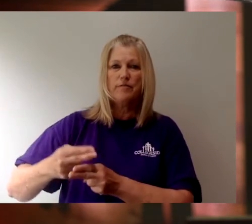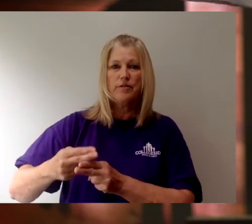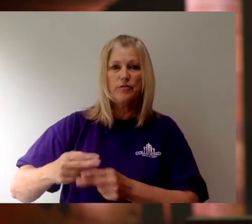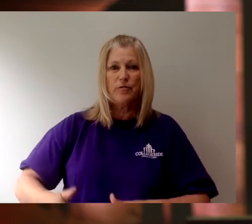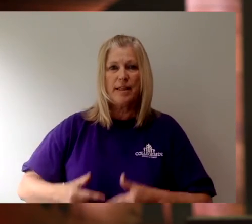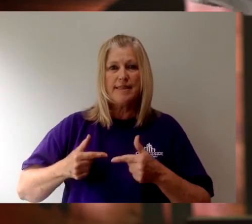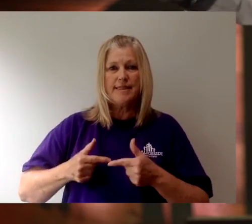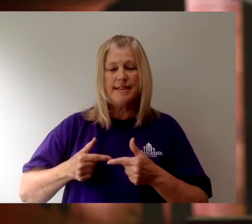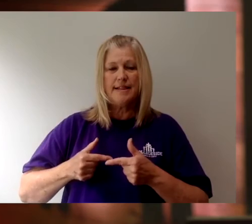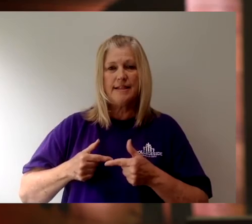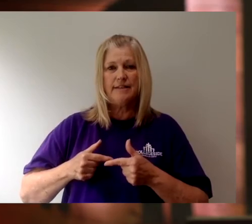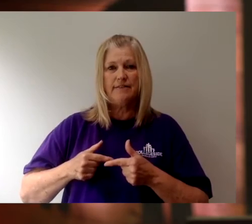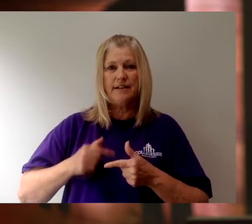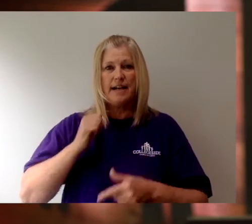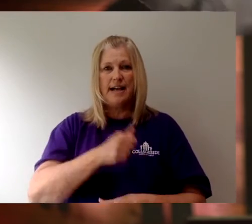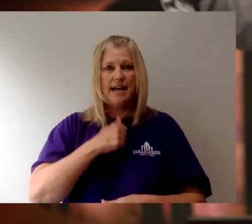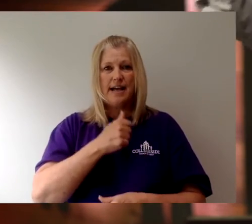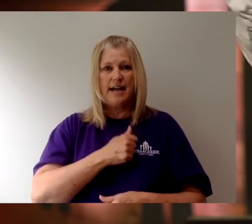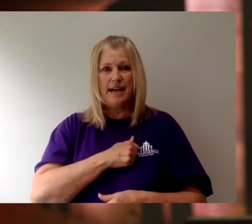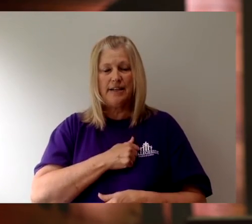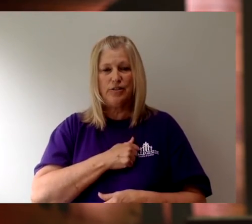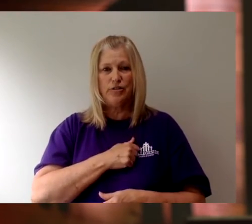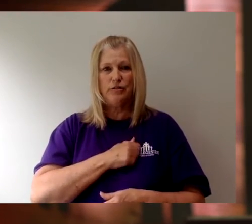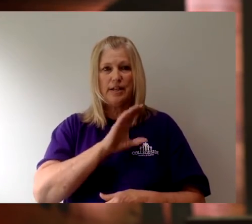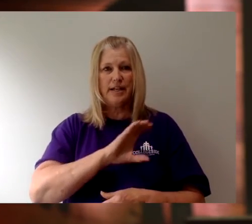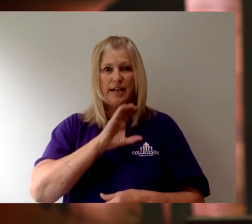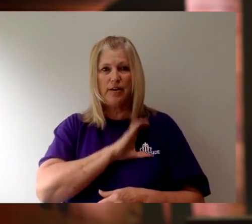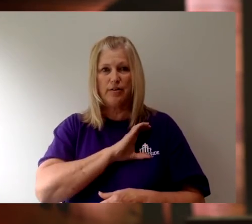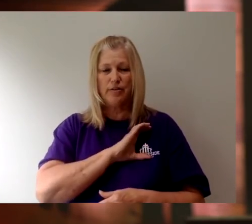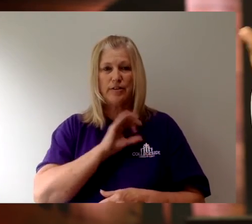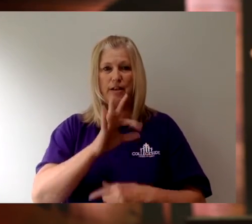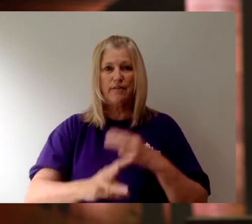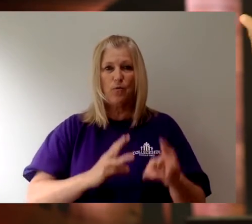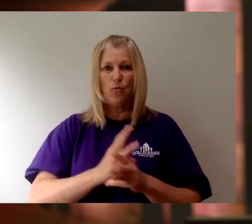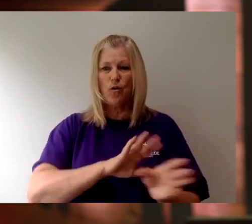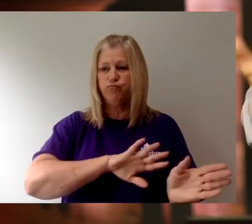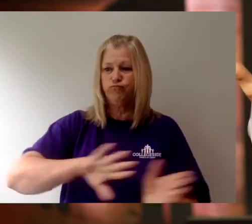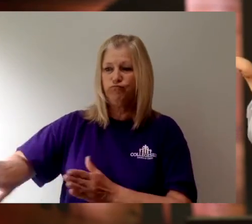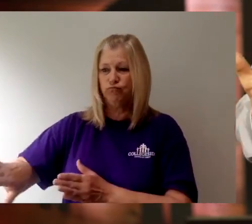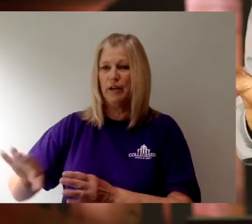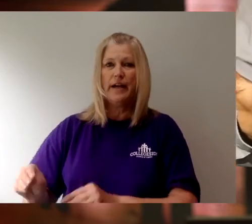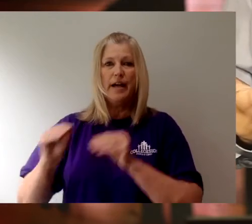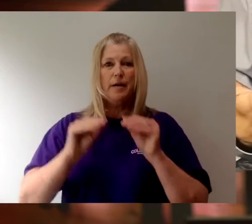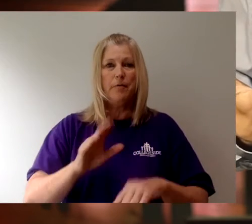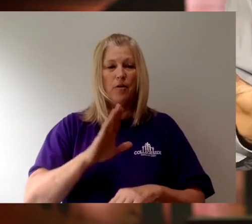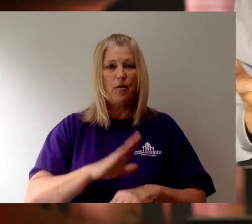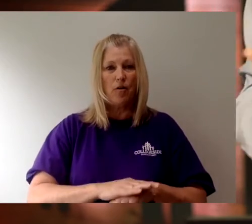attributes and characteristics in the world and putting on the imperishable has individual